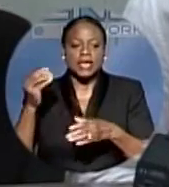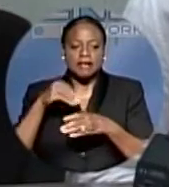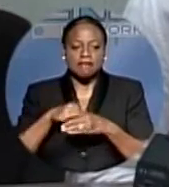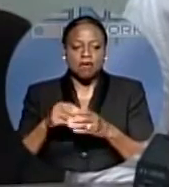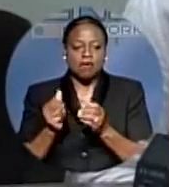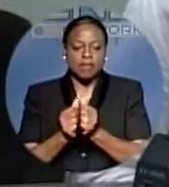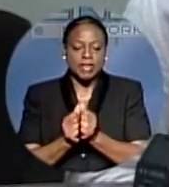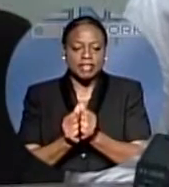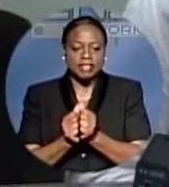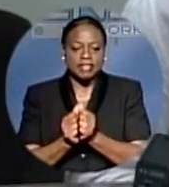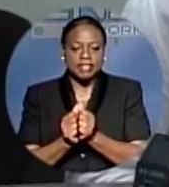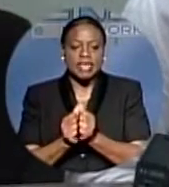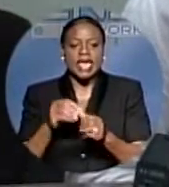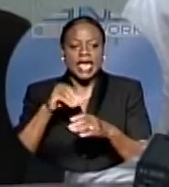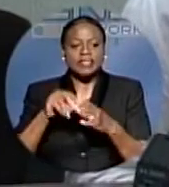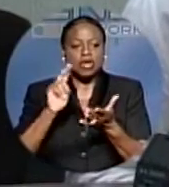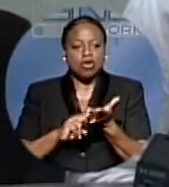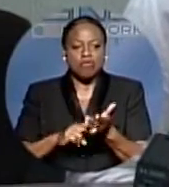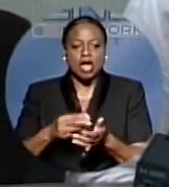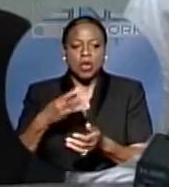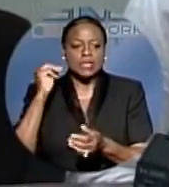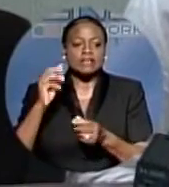you've been by far the most professional.